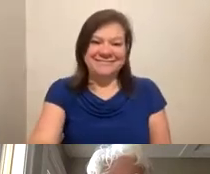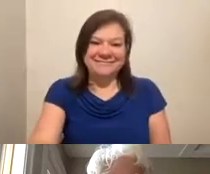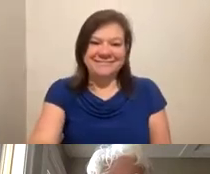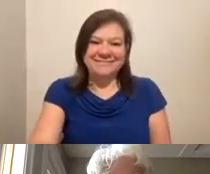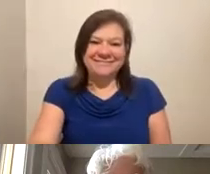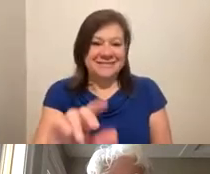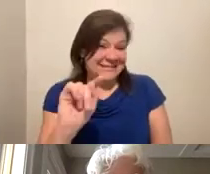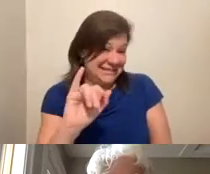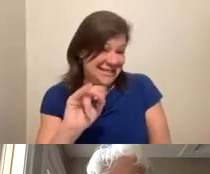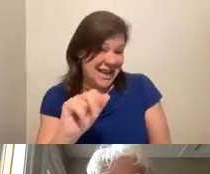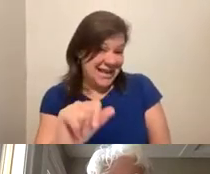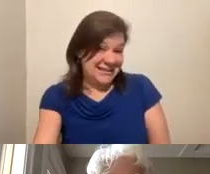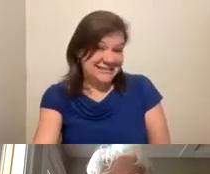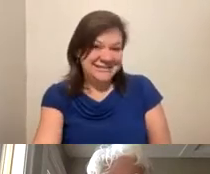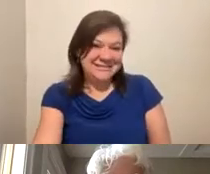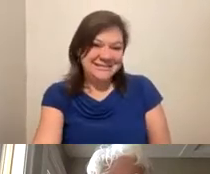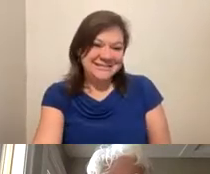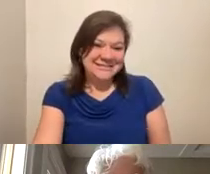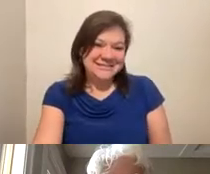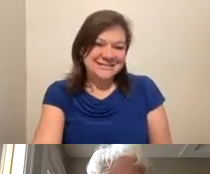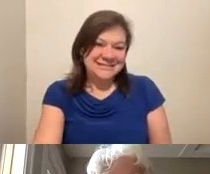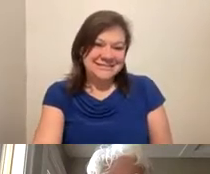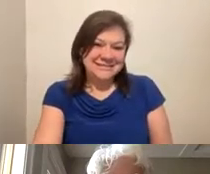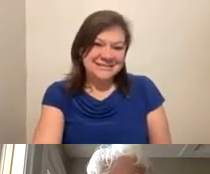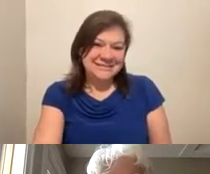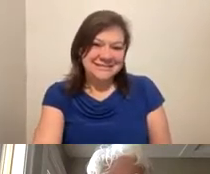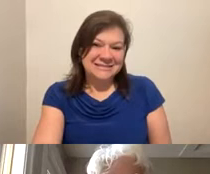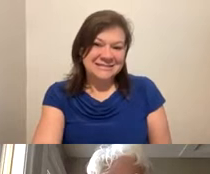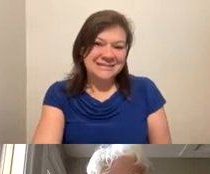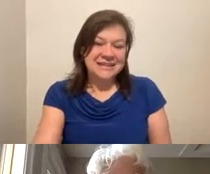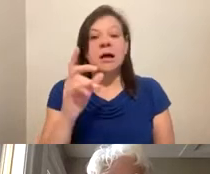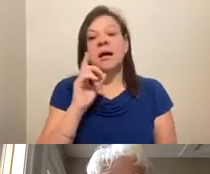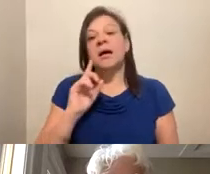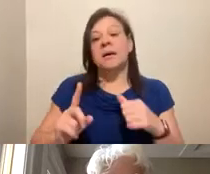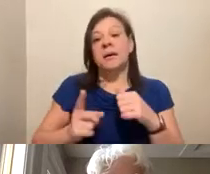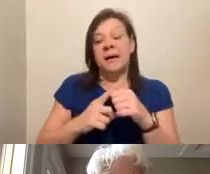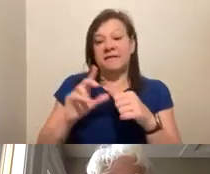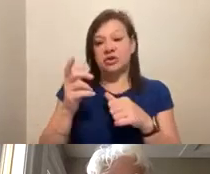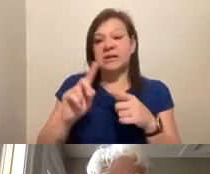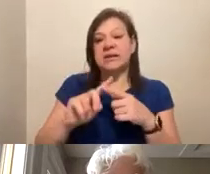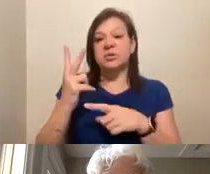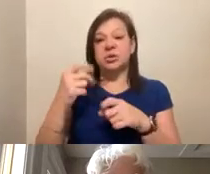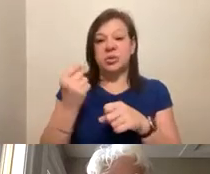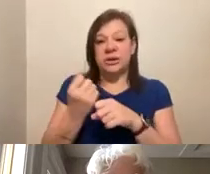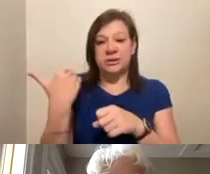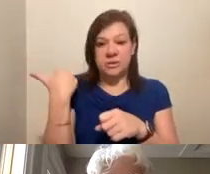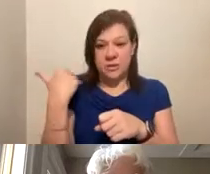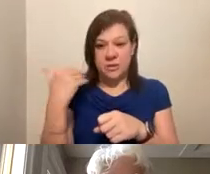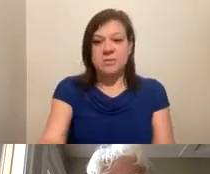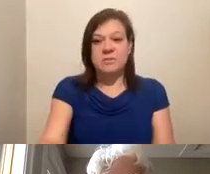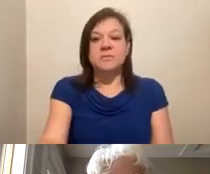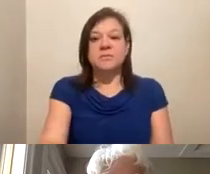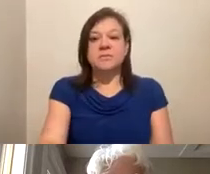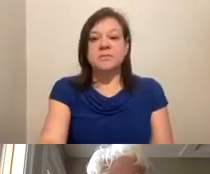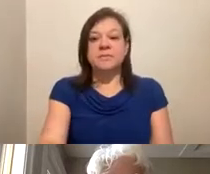Yes, Tina. So like I mentioned, my first LEAD was about three years ago. And I was really